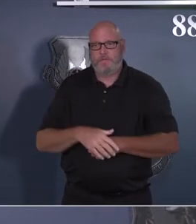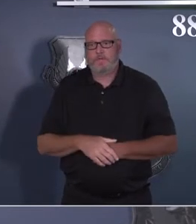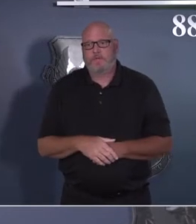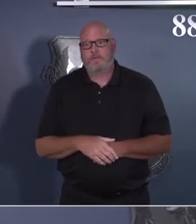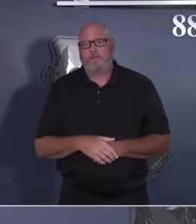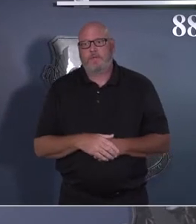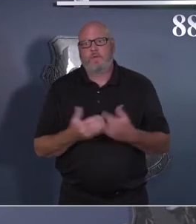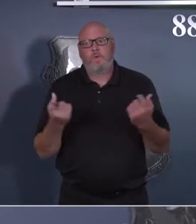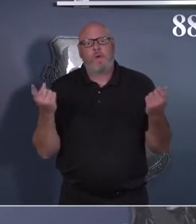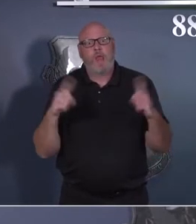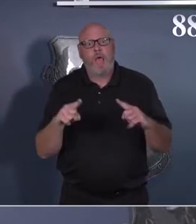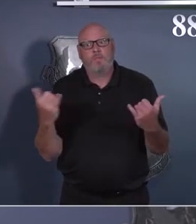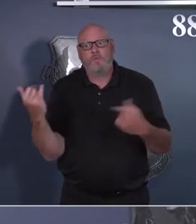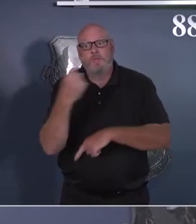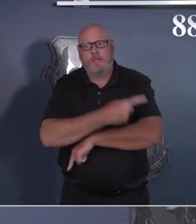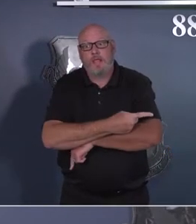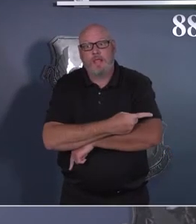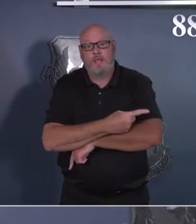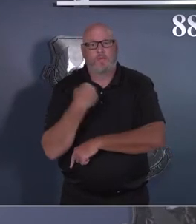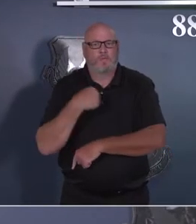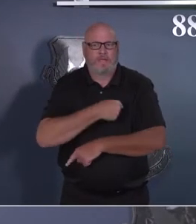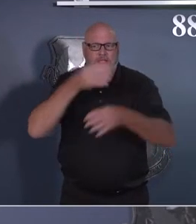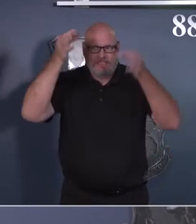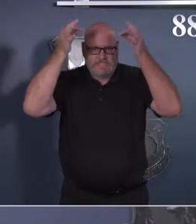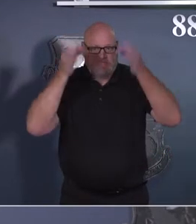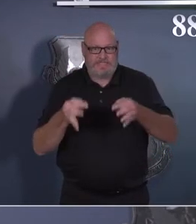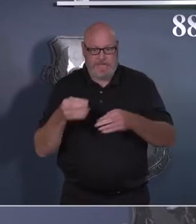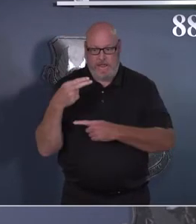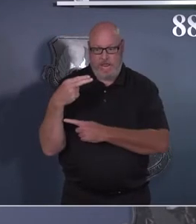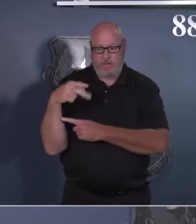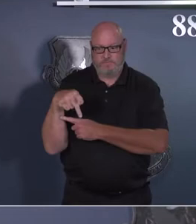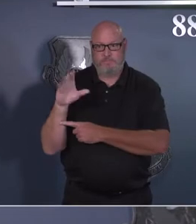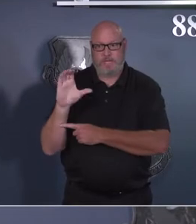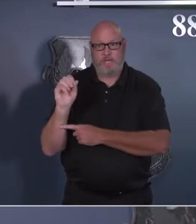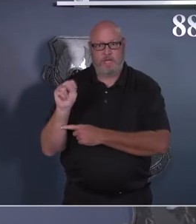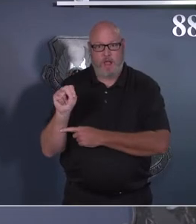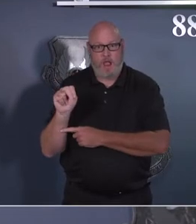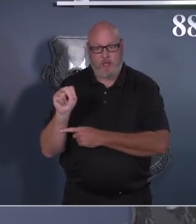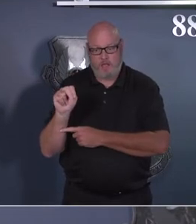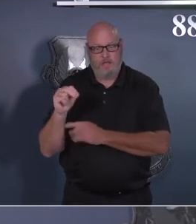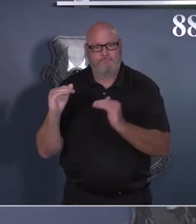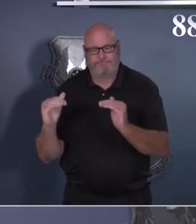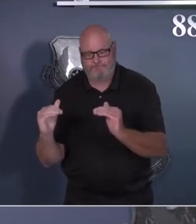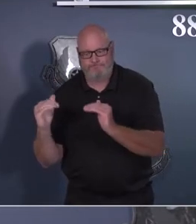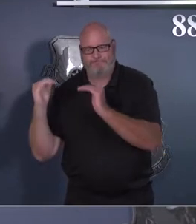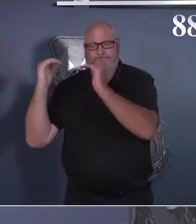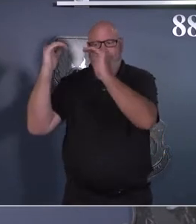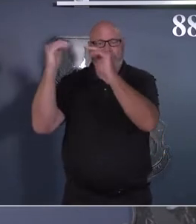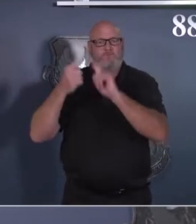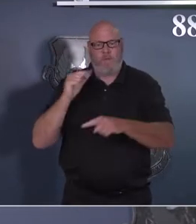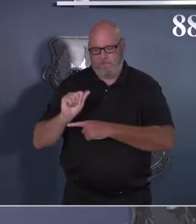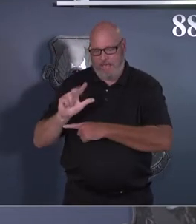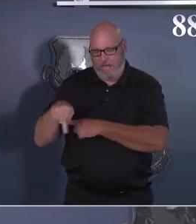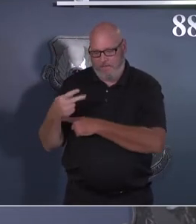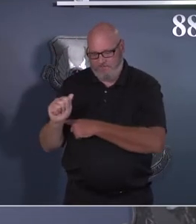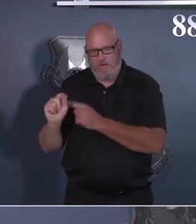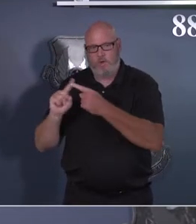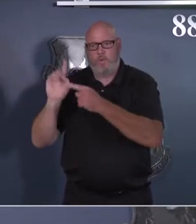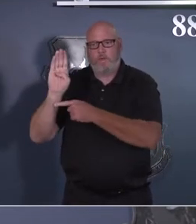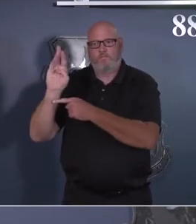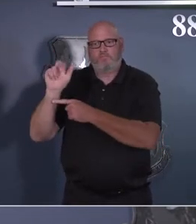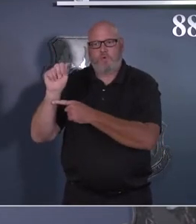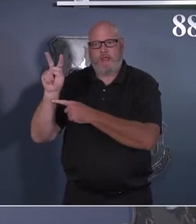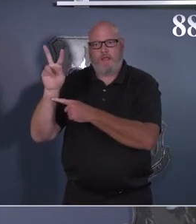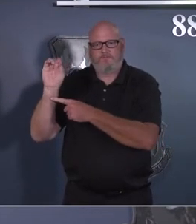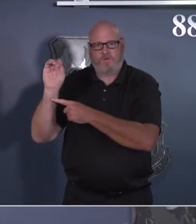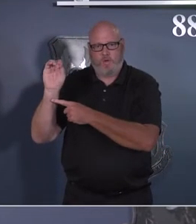Health Protection Condition Bravo. And over the course of this town hall, we'll talk about why, give you some information and data on what it looks like in our local area,